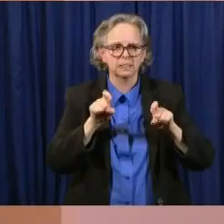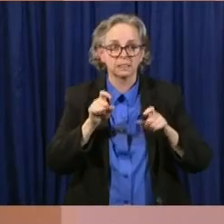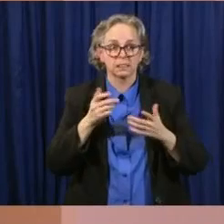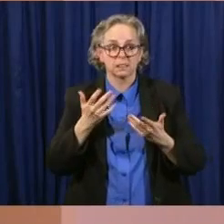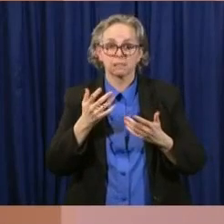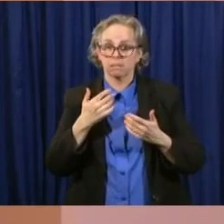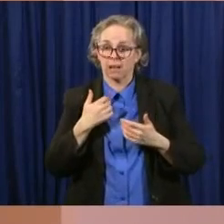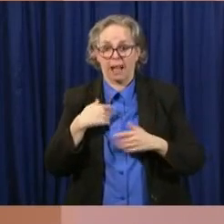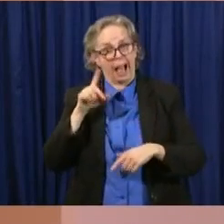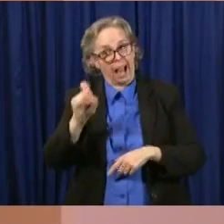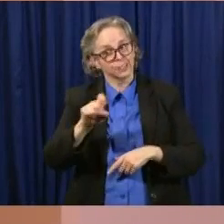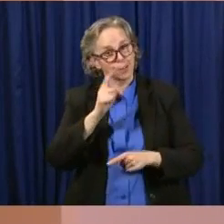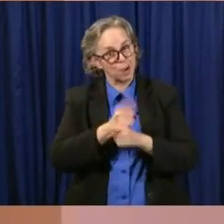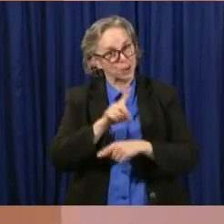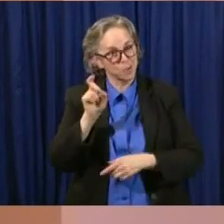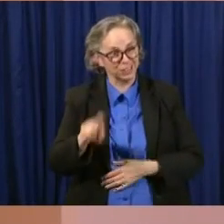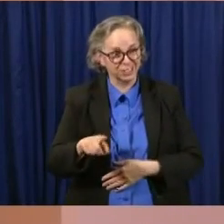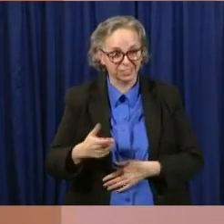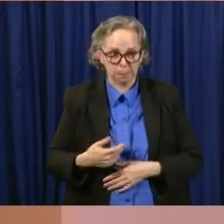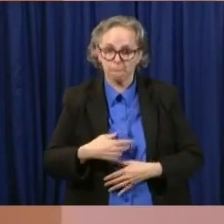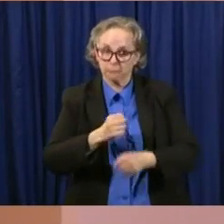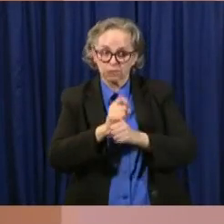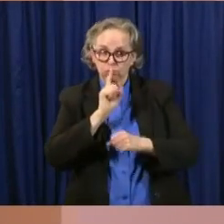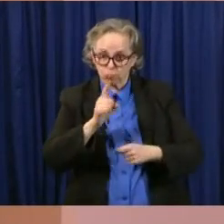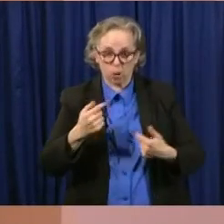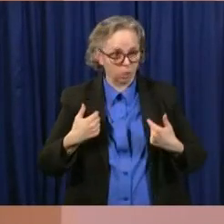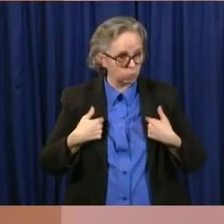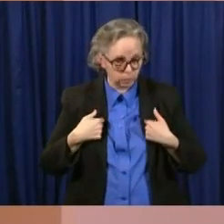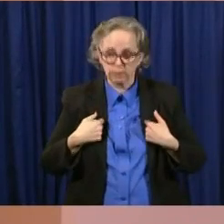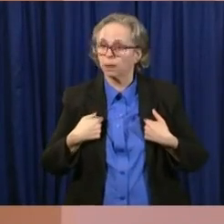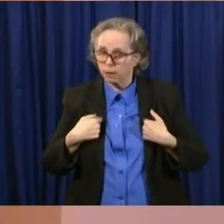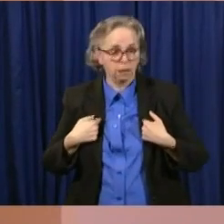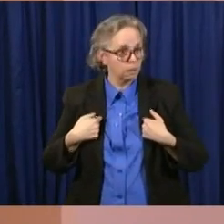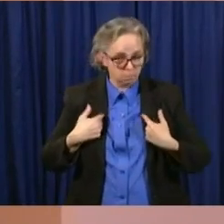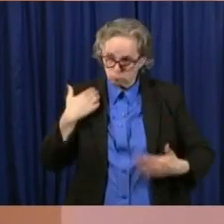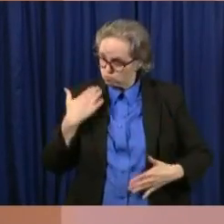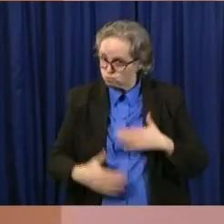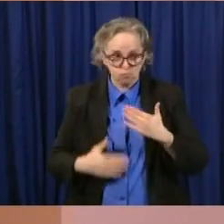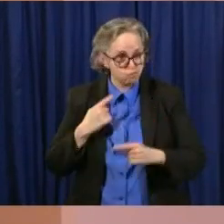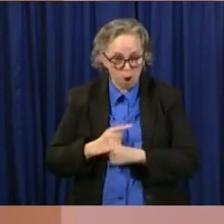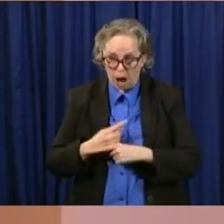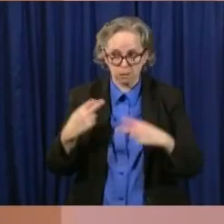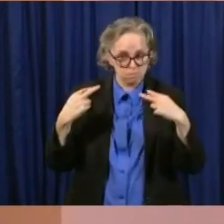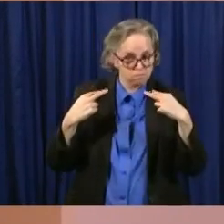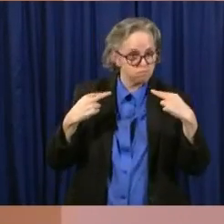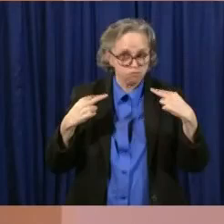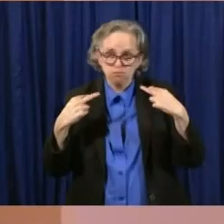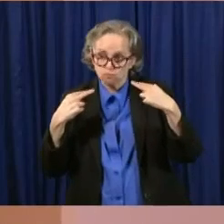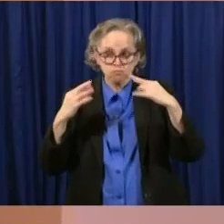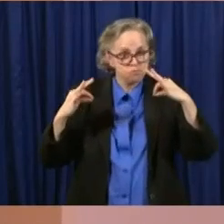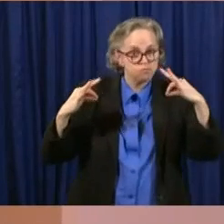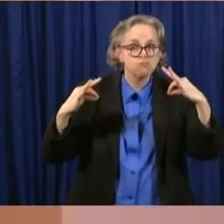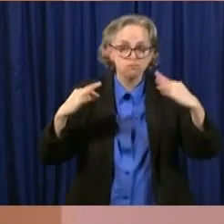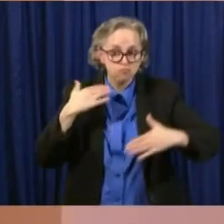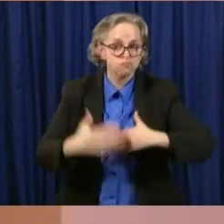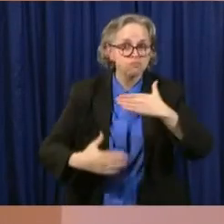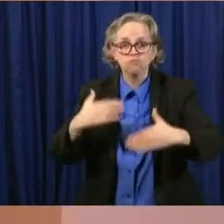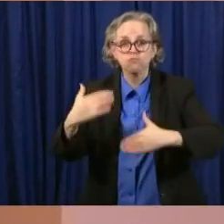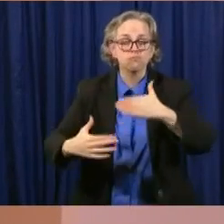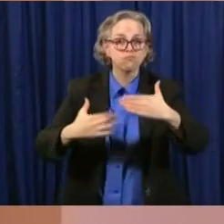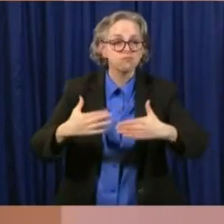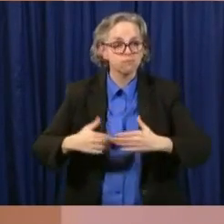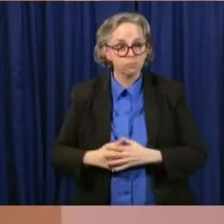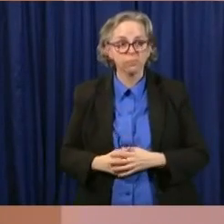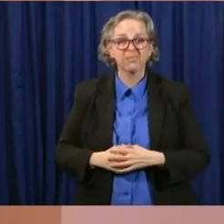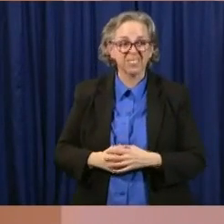track to determine, you know, where things are. And what I want to do right now is to share with you what I found